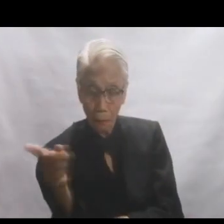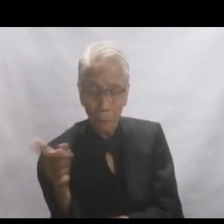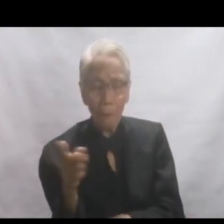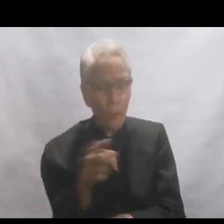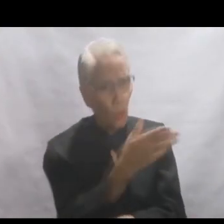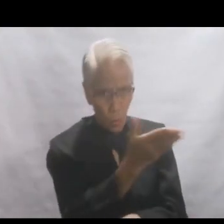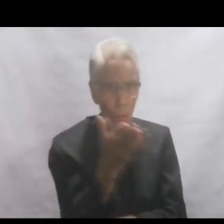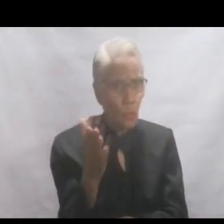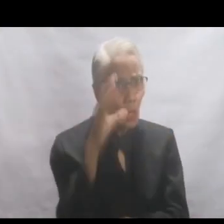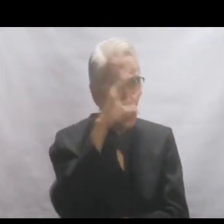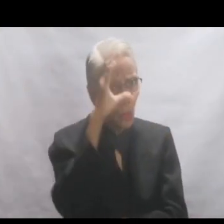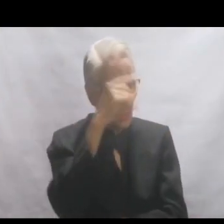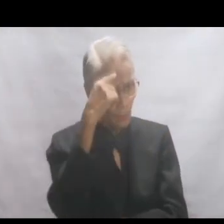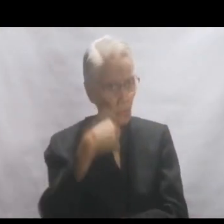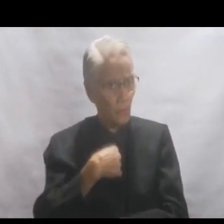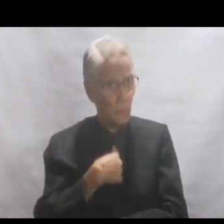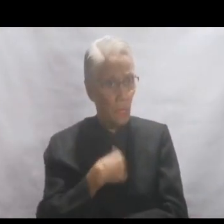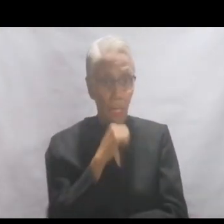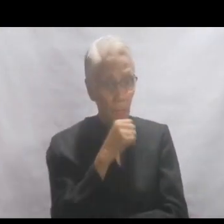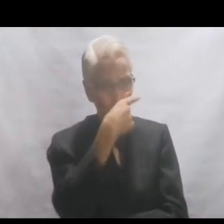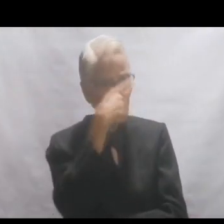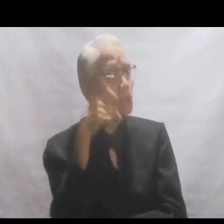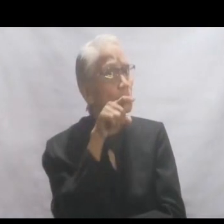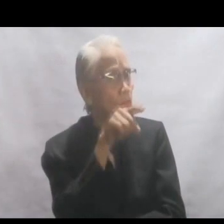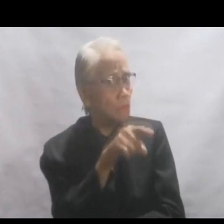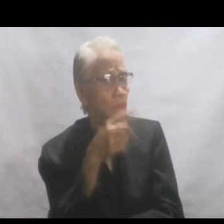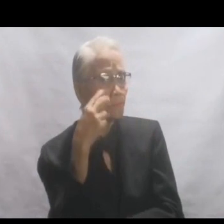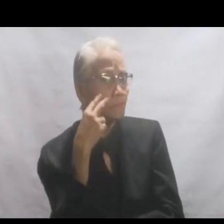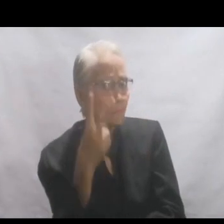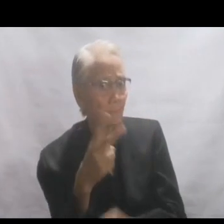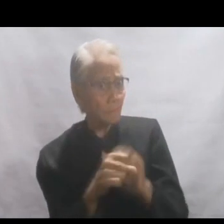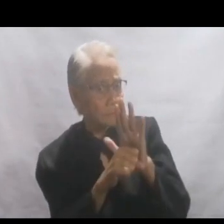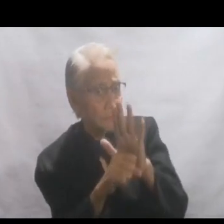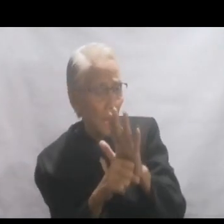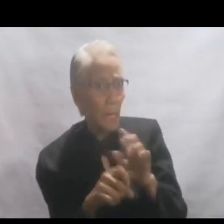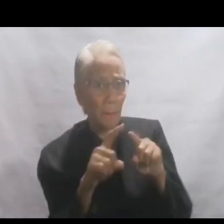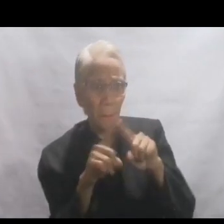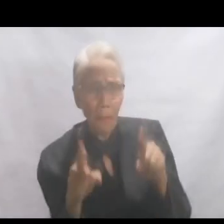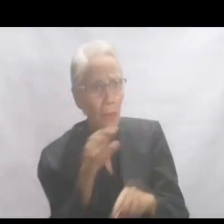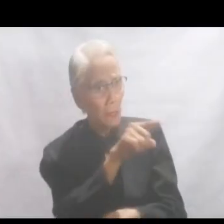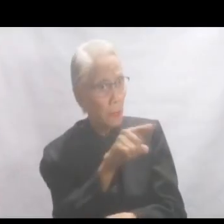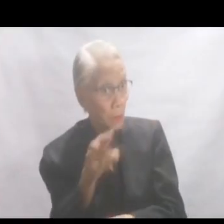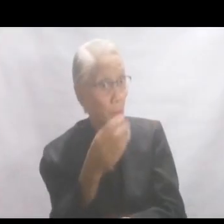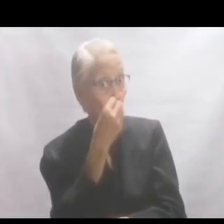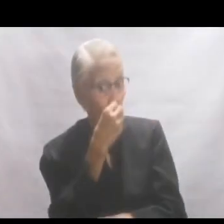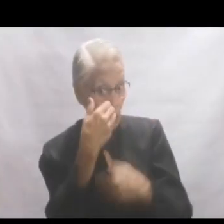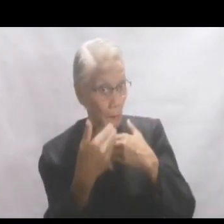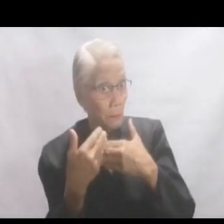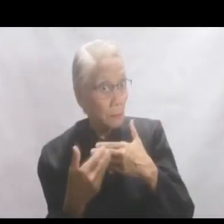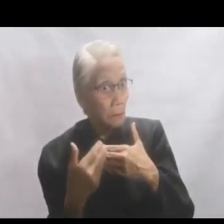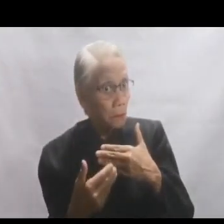You are looking for me, not because you sow signs, but because you ate the loaves